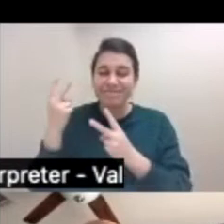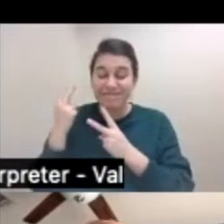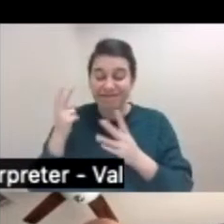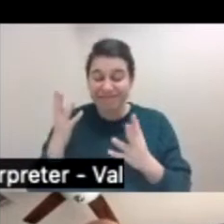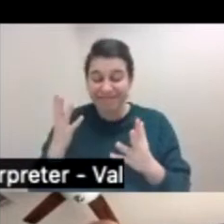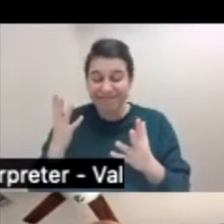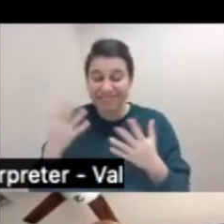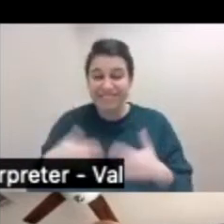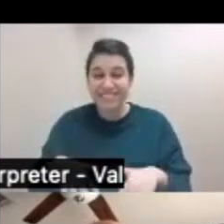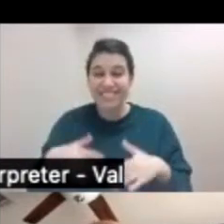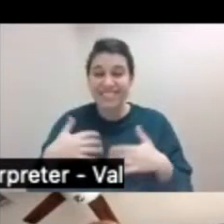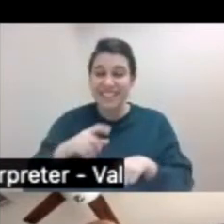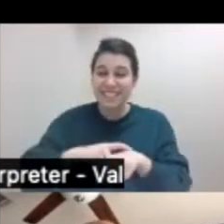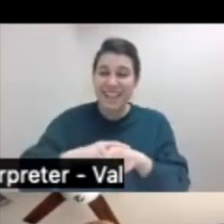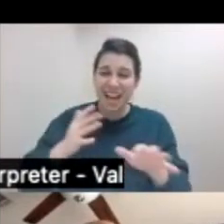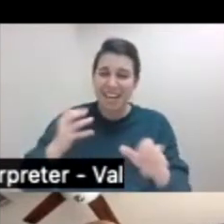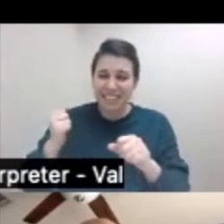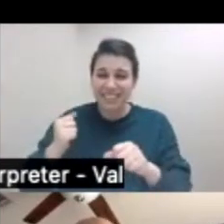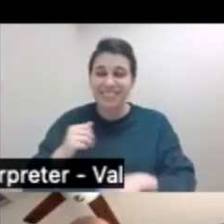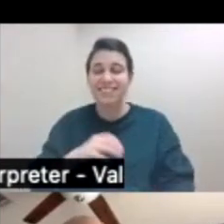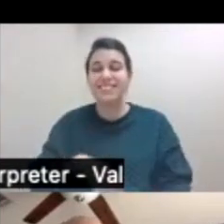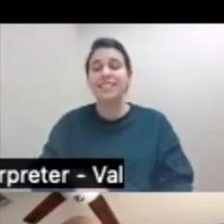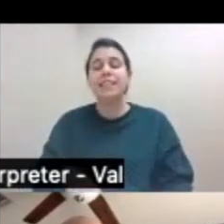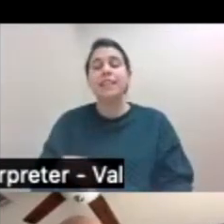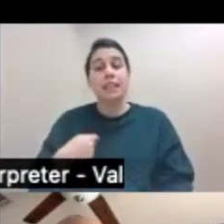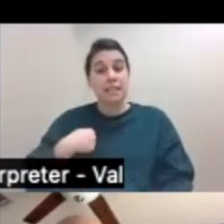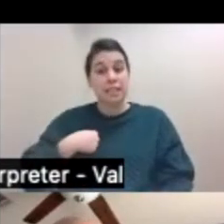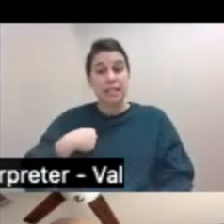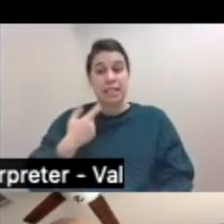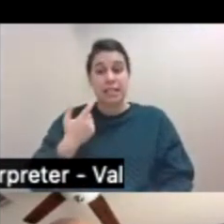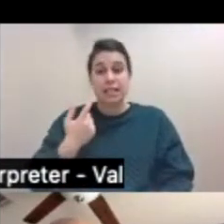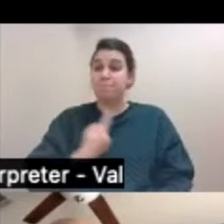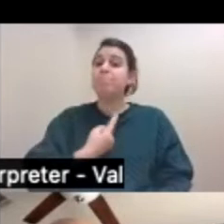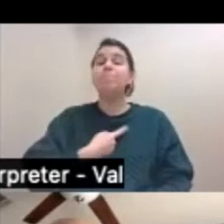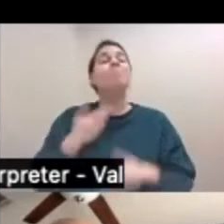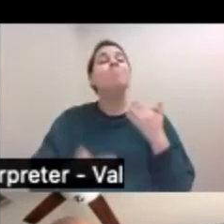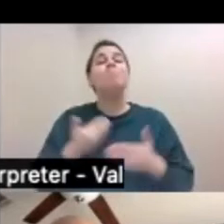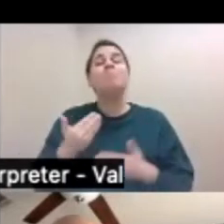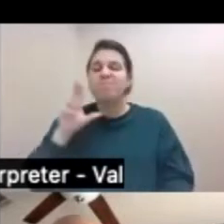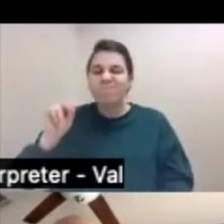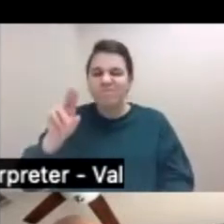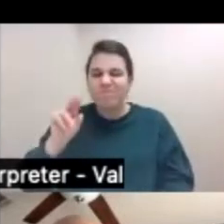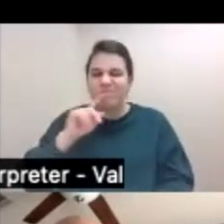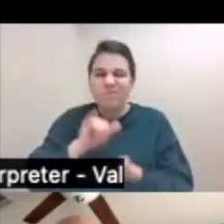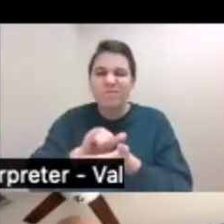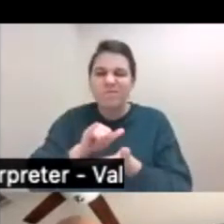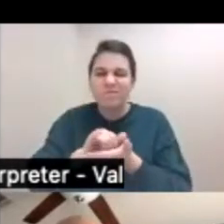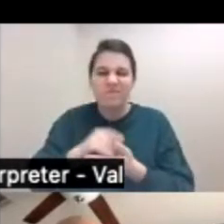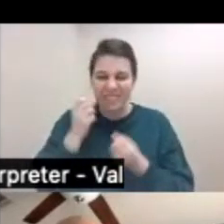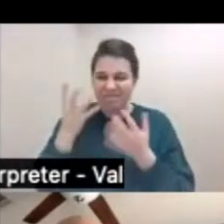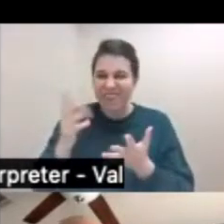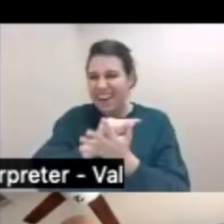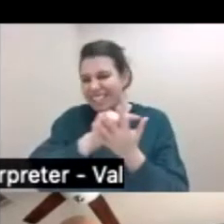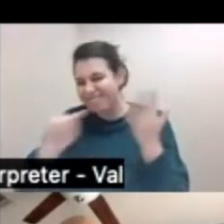time really flies. And I would not be here without the people who have made this possible. I'm the speaker today for many